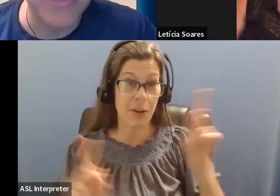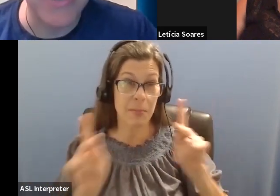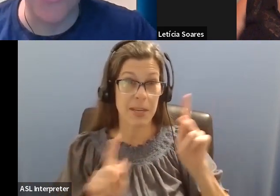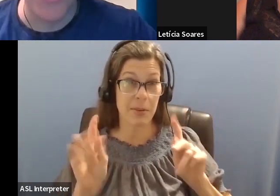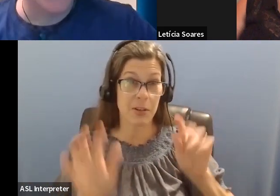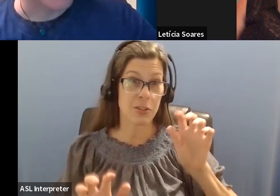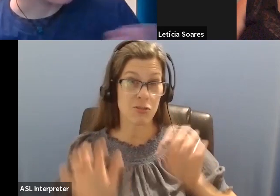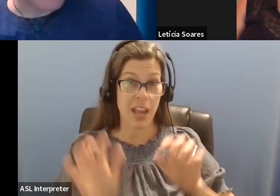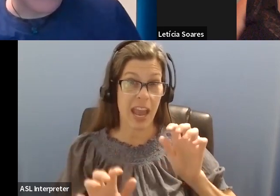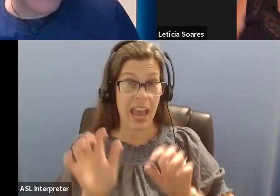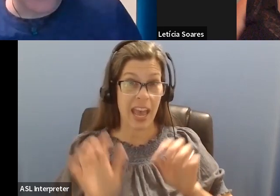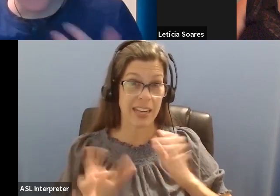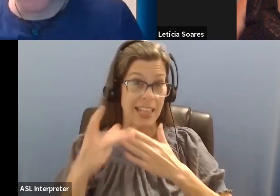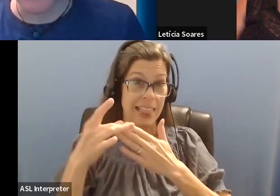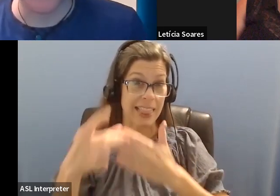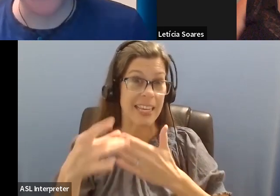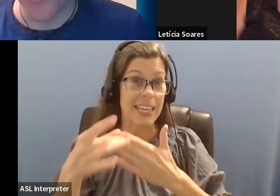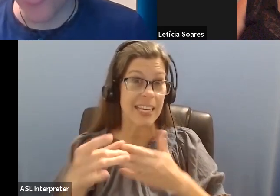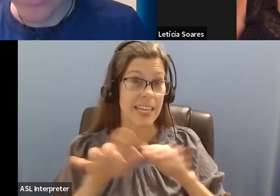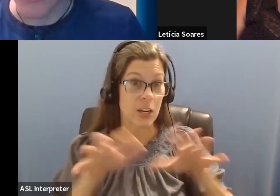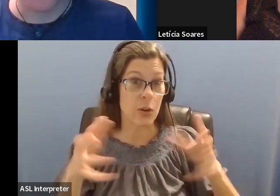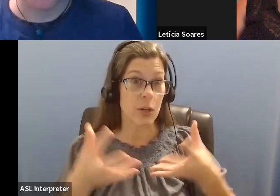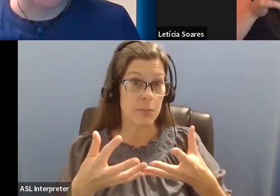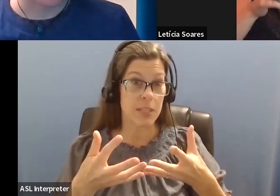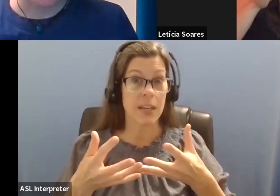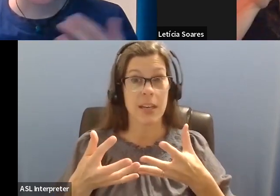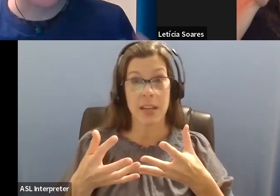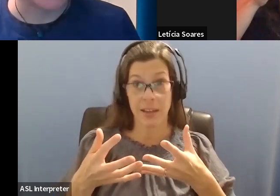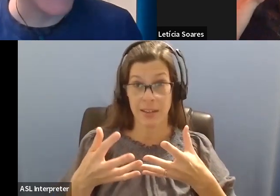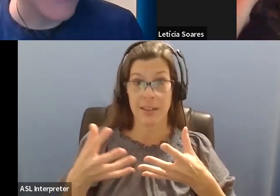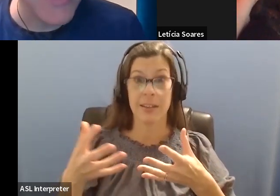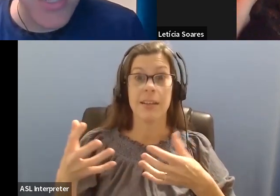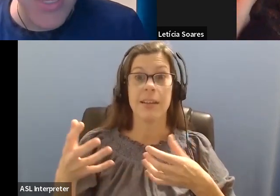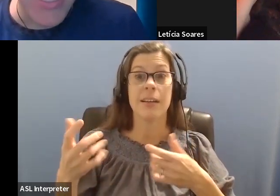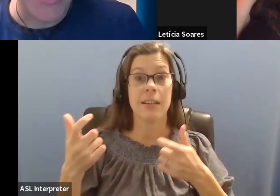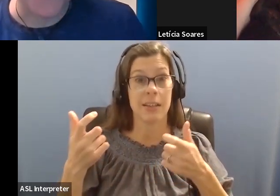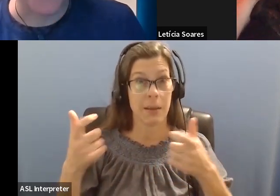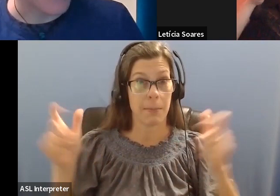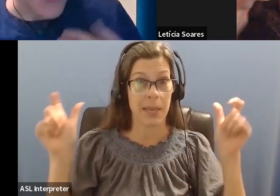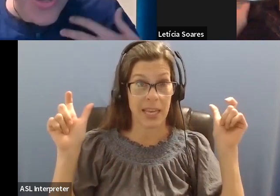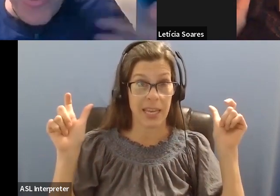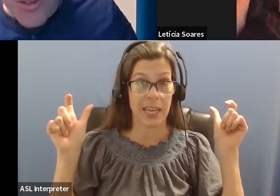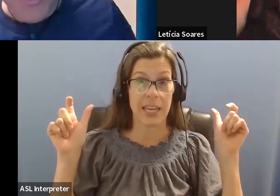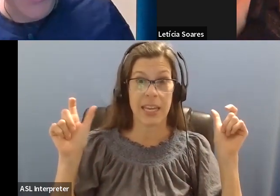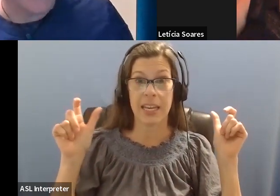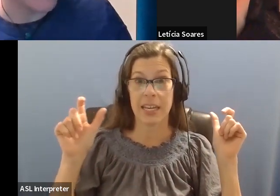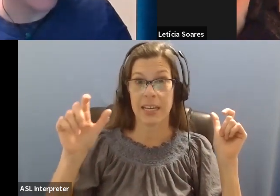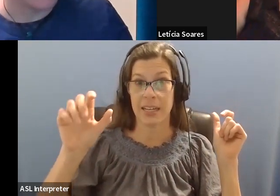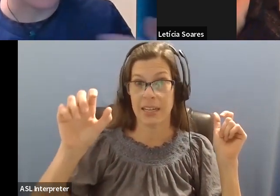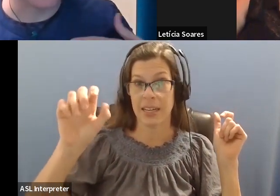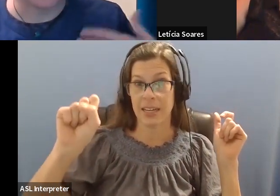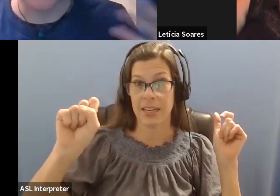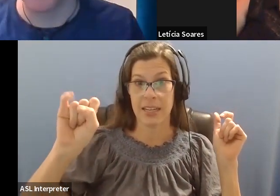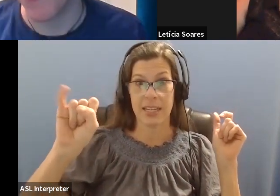leading outings and stuff, um, organize bird related programs like big sits, um, where you're not moving down a